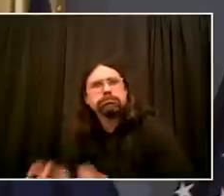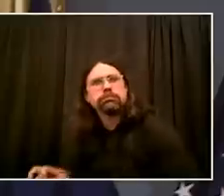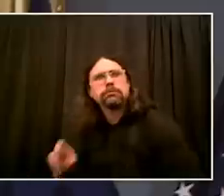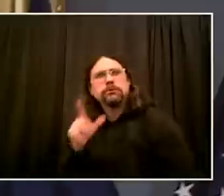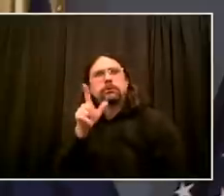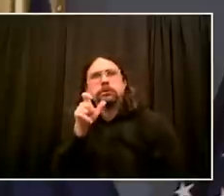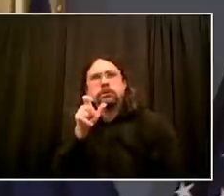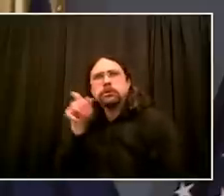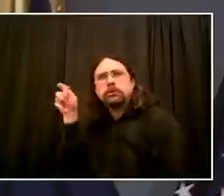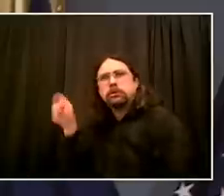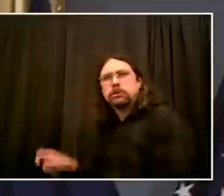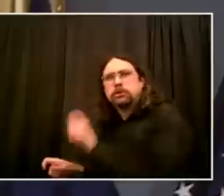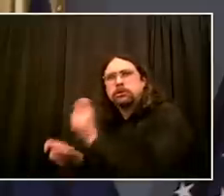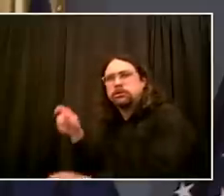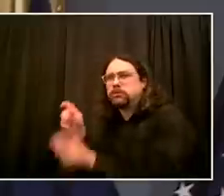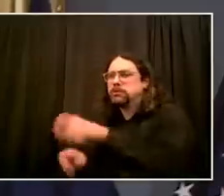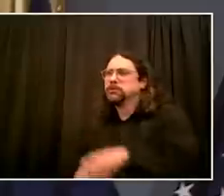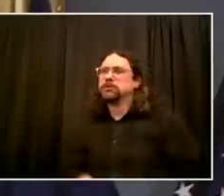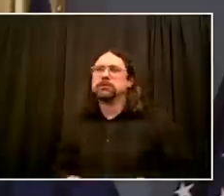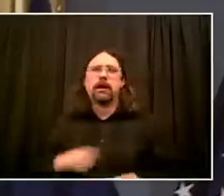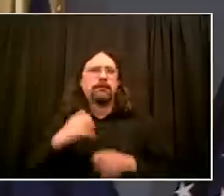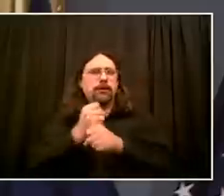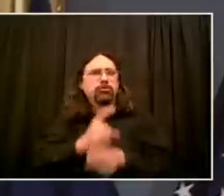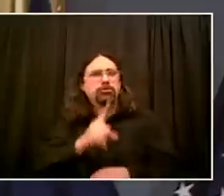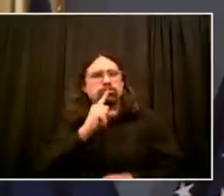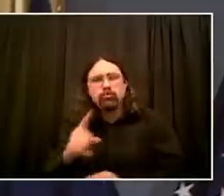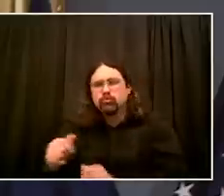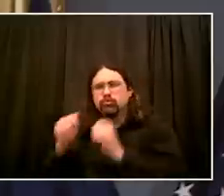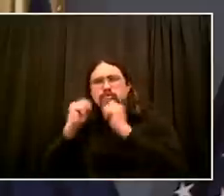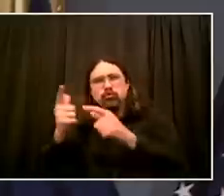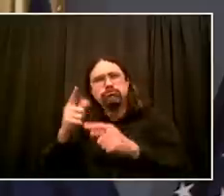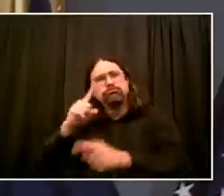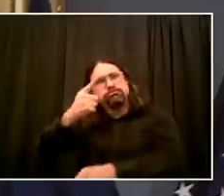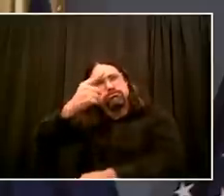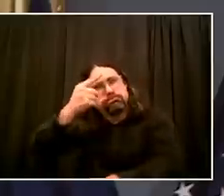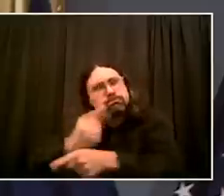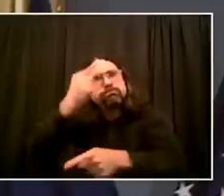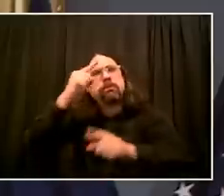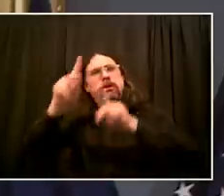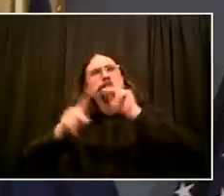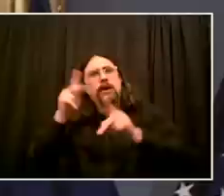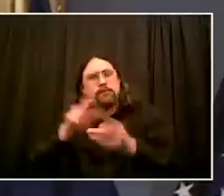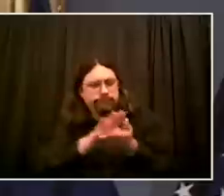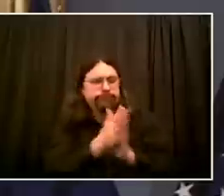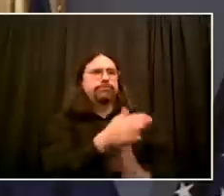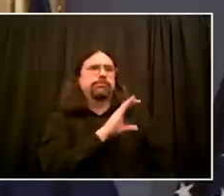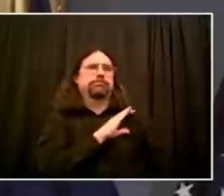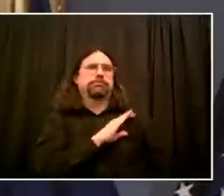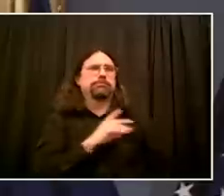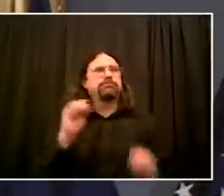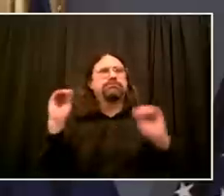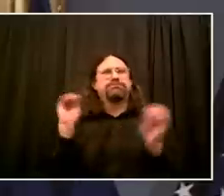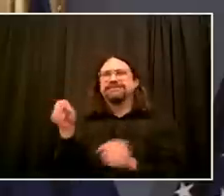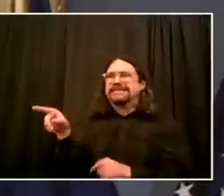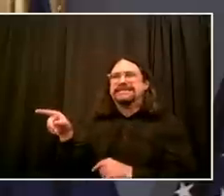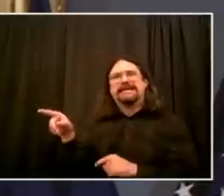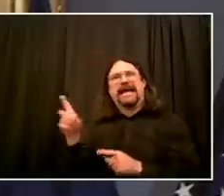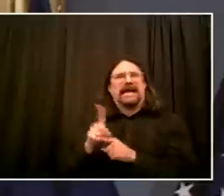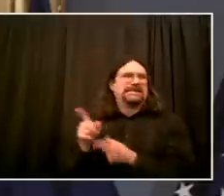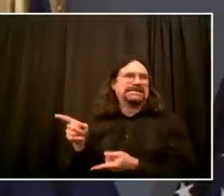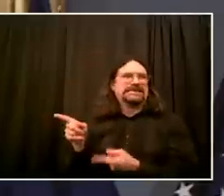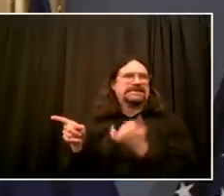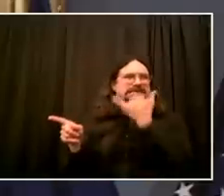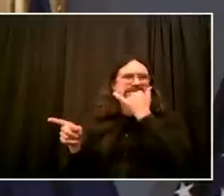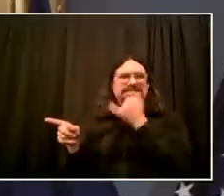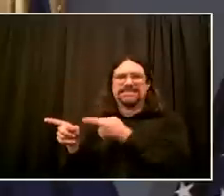faster, and it needs to be visible to the people of this city. And finally, I've heard from so many elected officials that there are some people in our